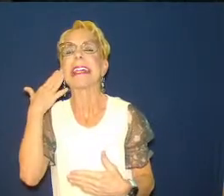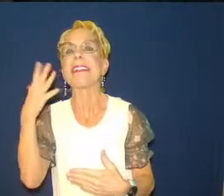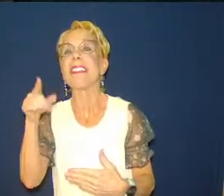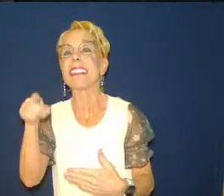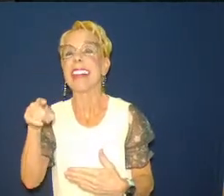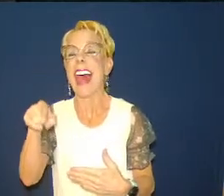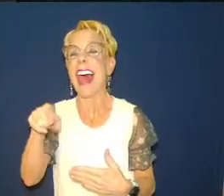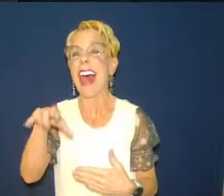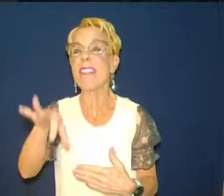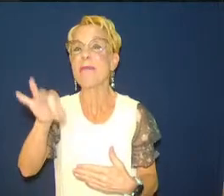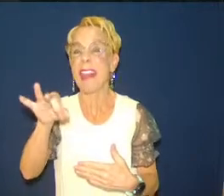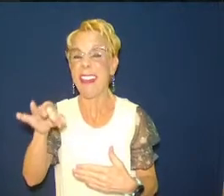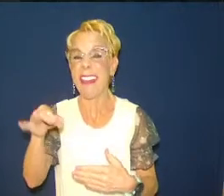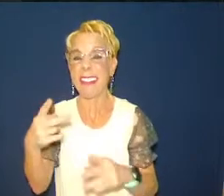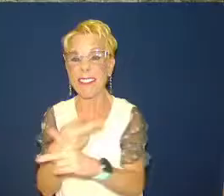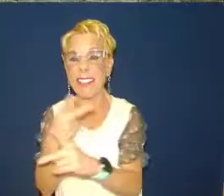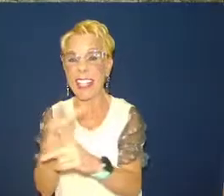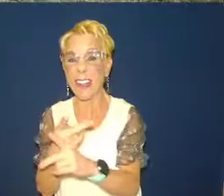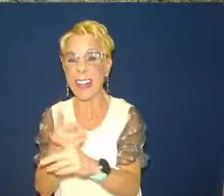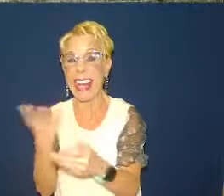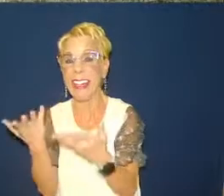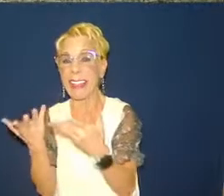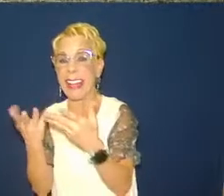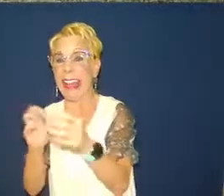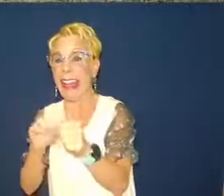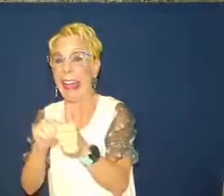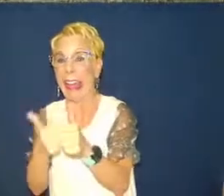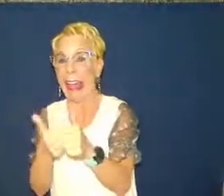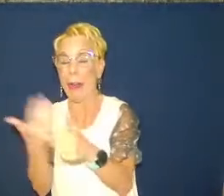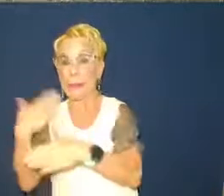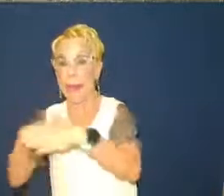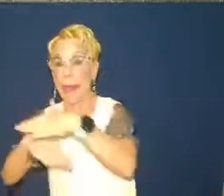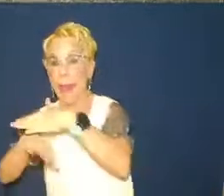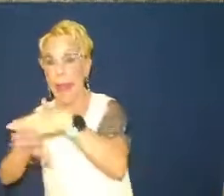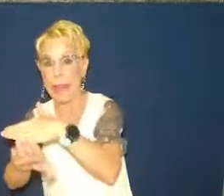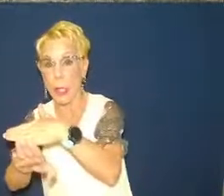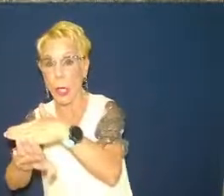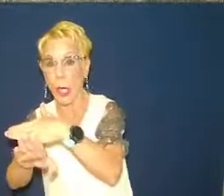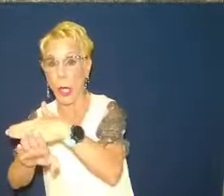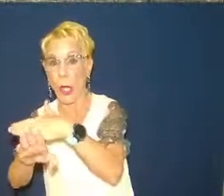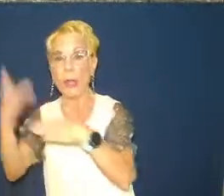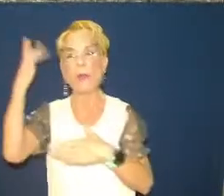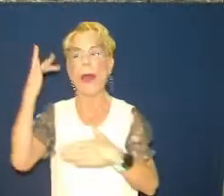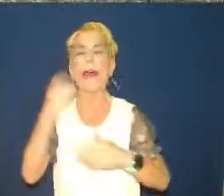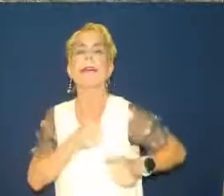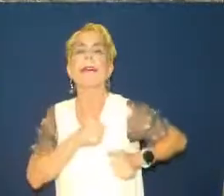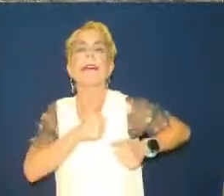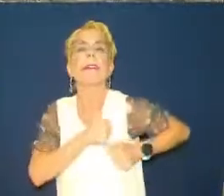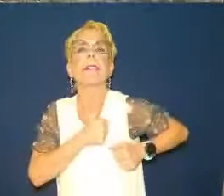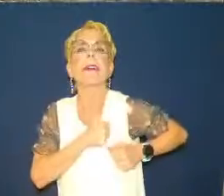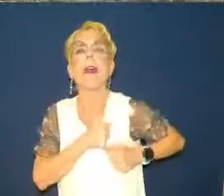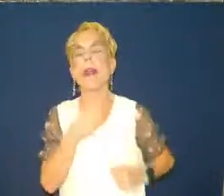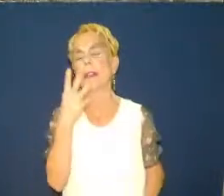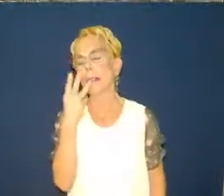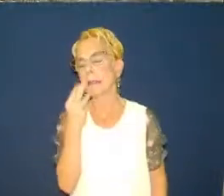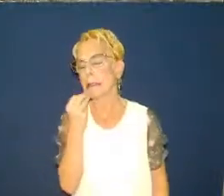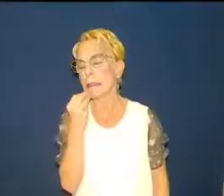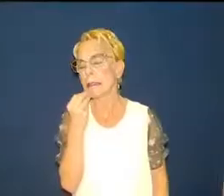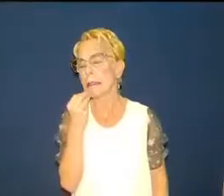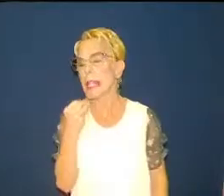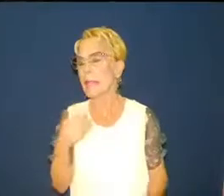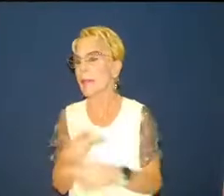one of the guards who had fallen asleep at his post of duty go and retrieve his helmet that had fallen off his head.